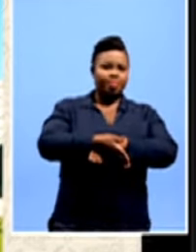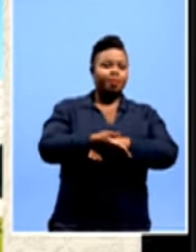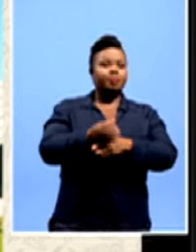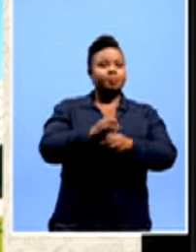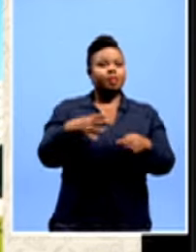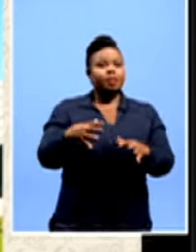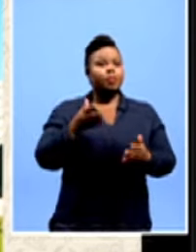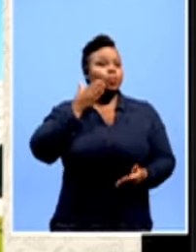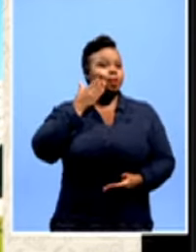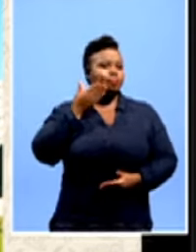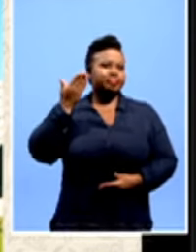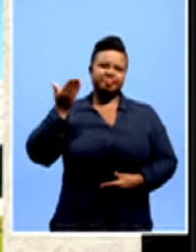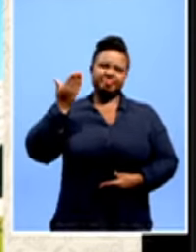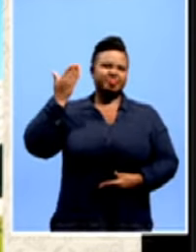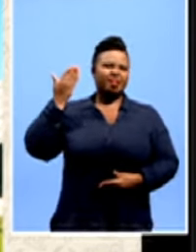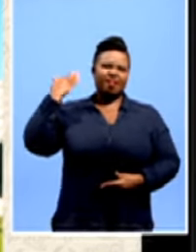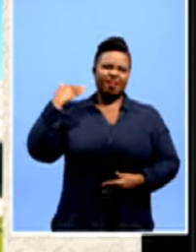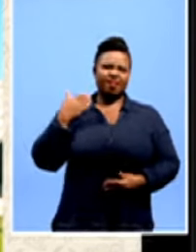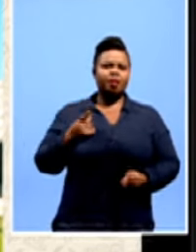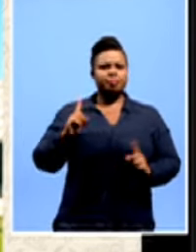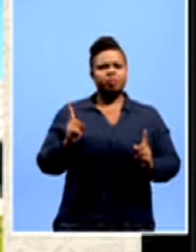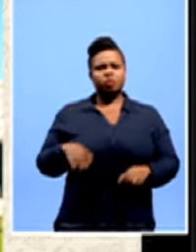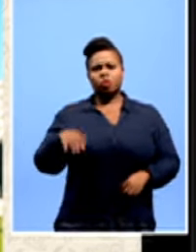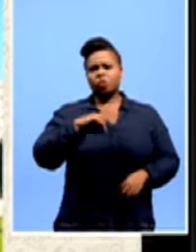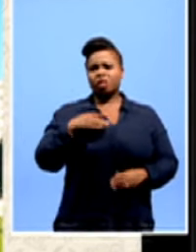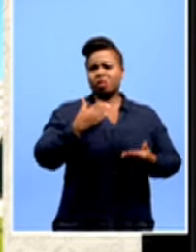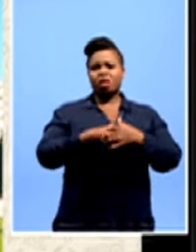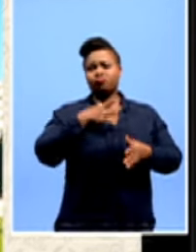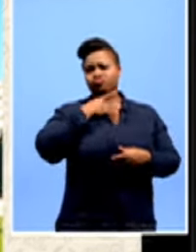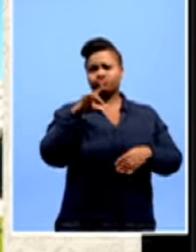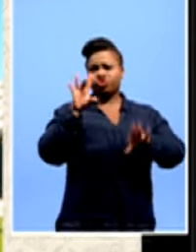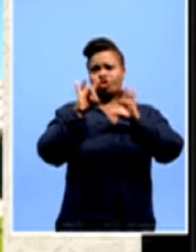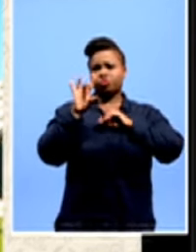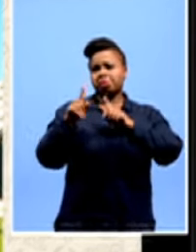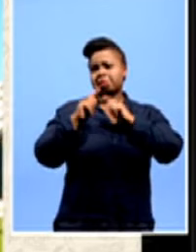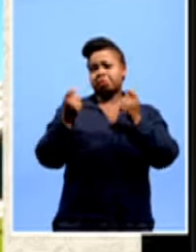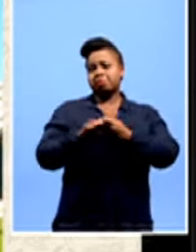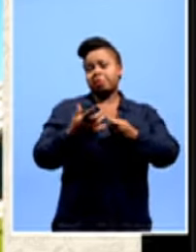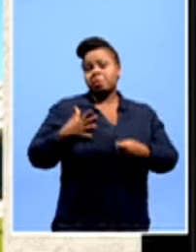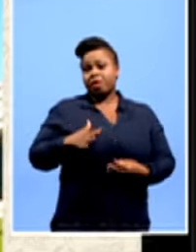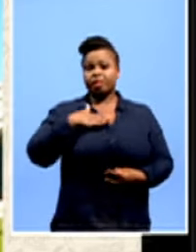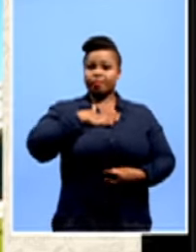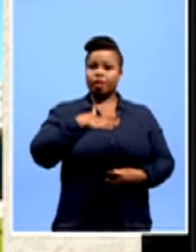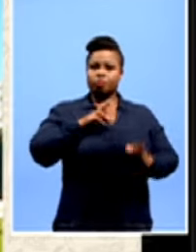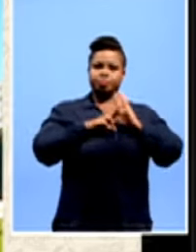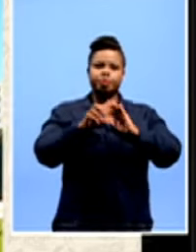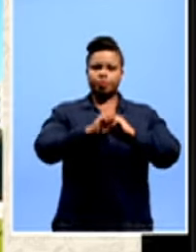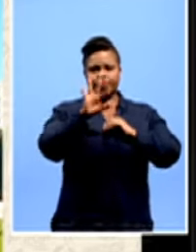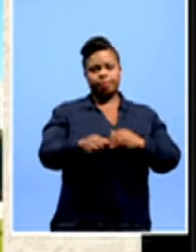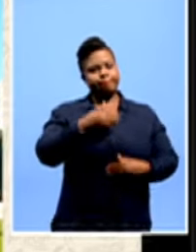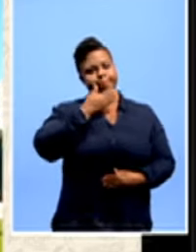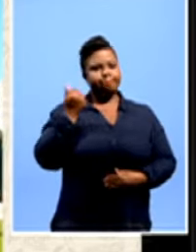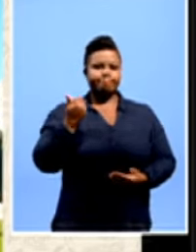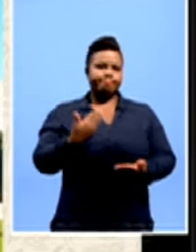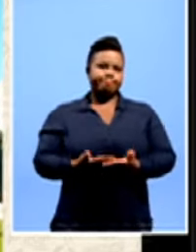before they were able to get to this place, where they can just pick whatever squad they want and the one they feel that will represent South Africa